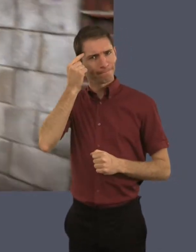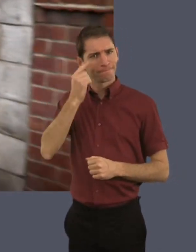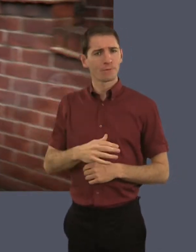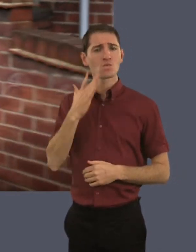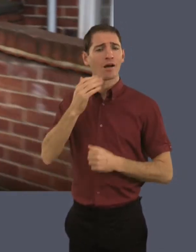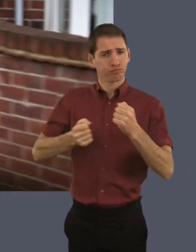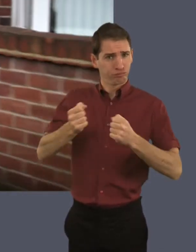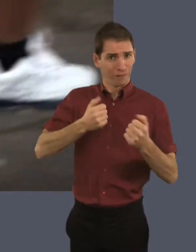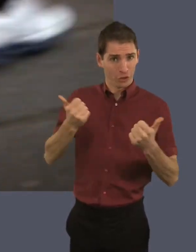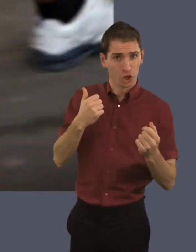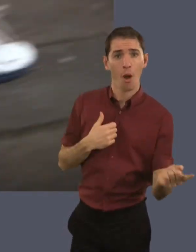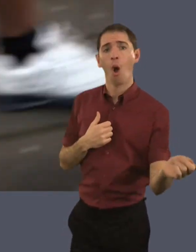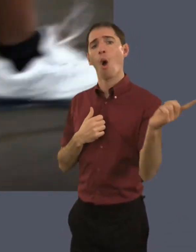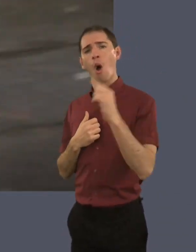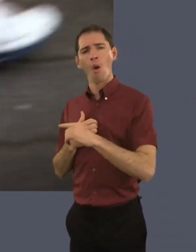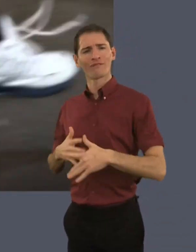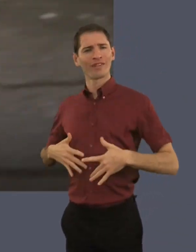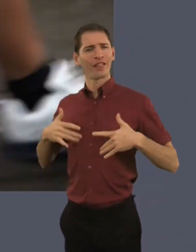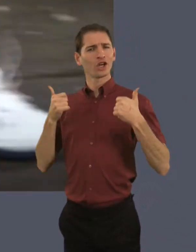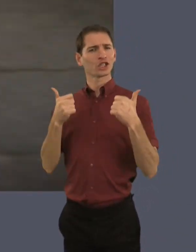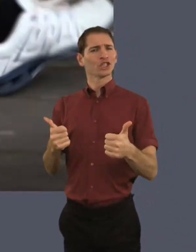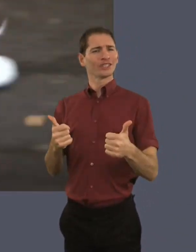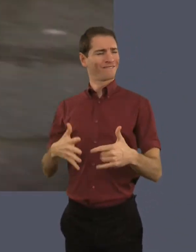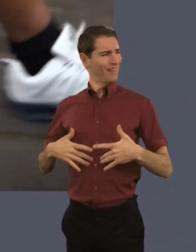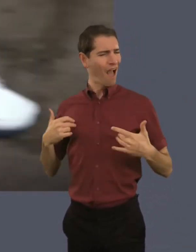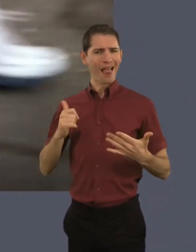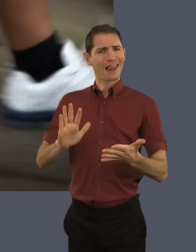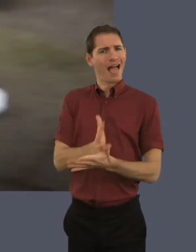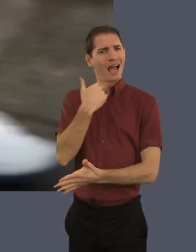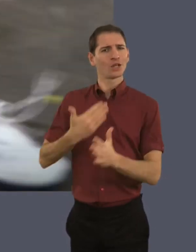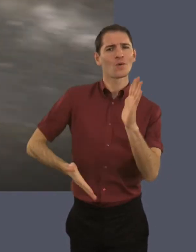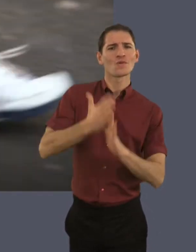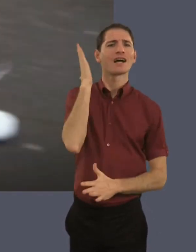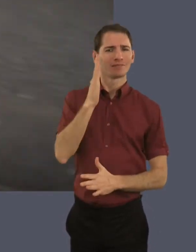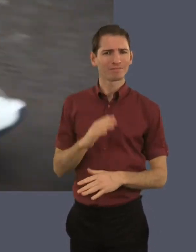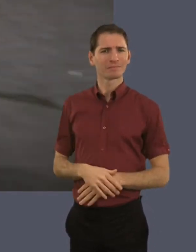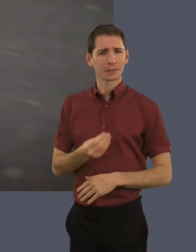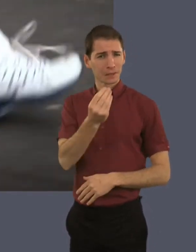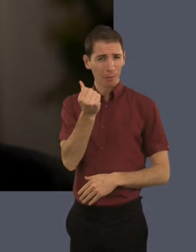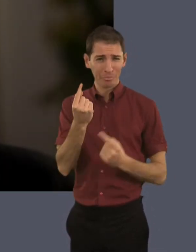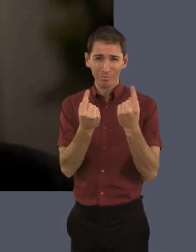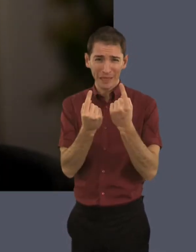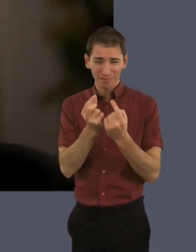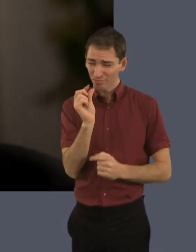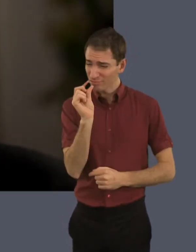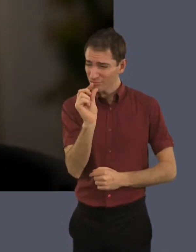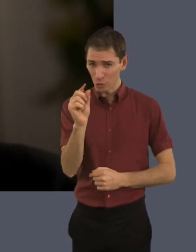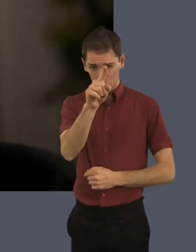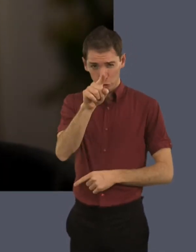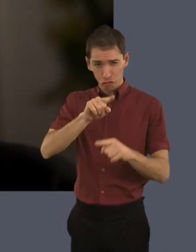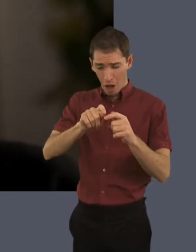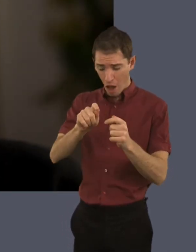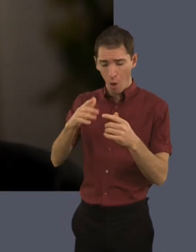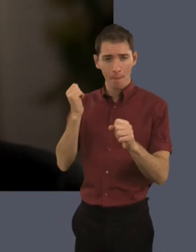When I come back in, I feel great. And I think, wow, I'm so glad I went out. And these are some